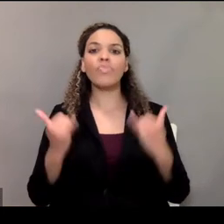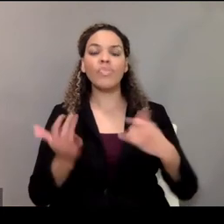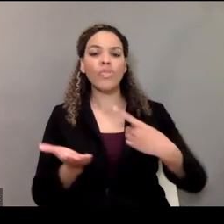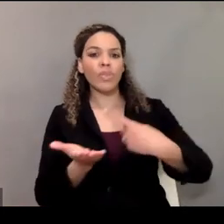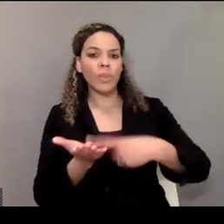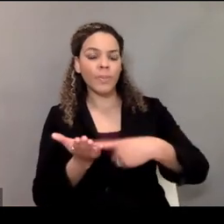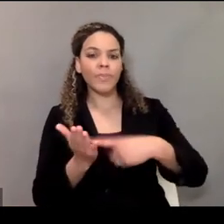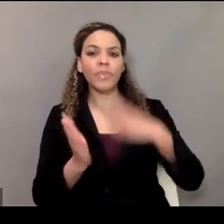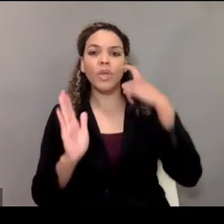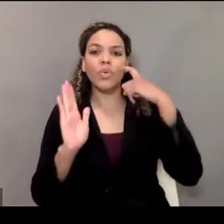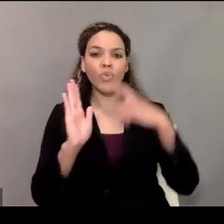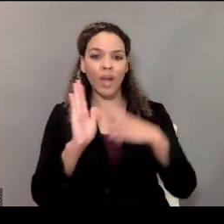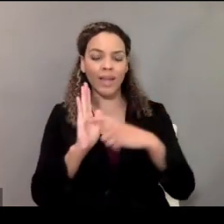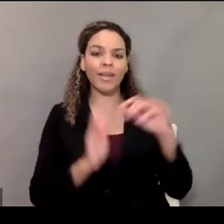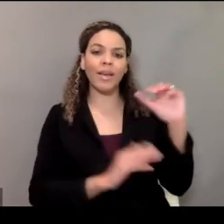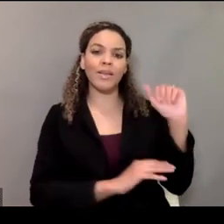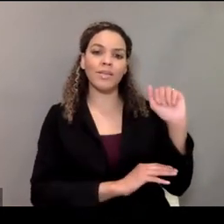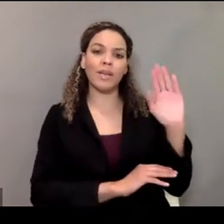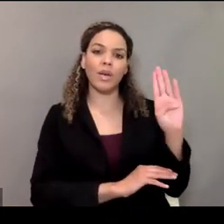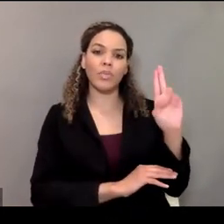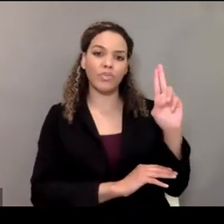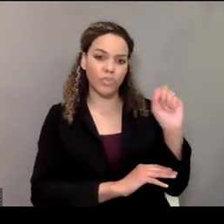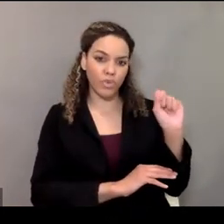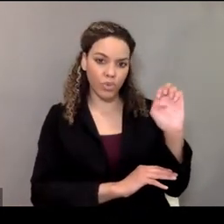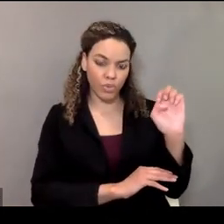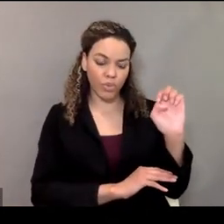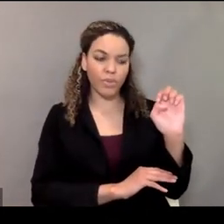So now we're going to talk a little bit about recognizing abuse.